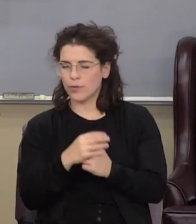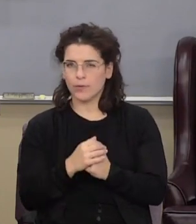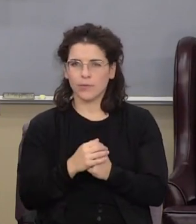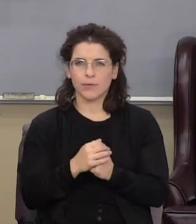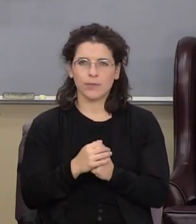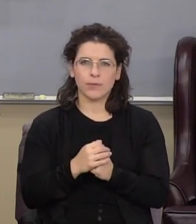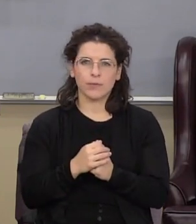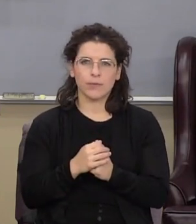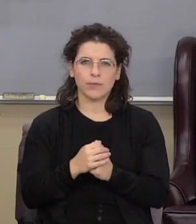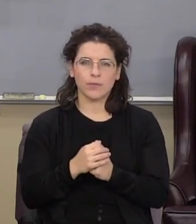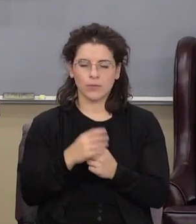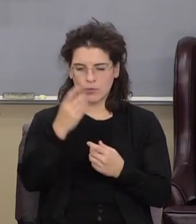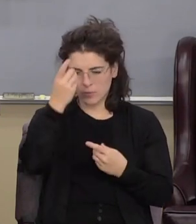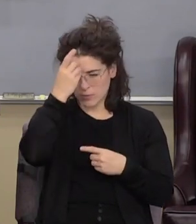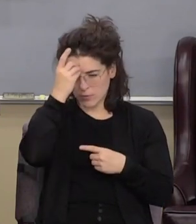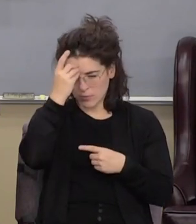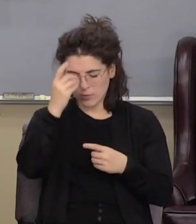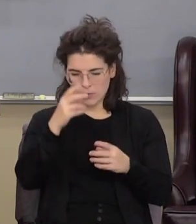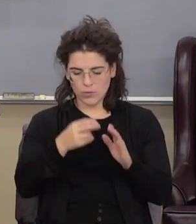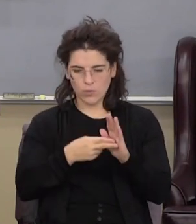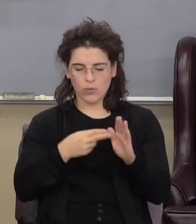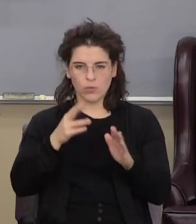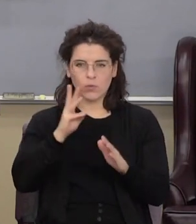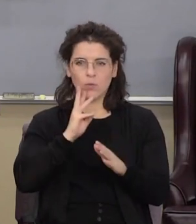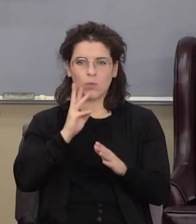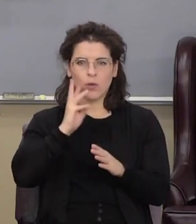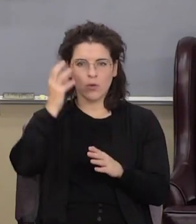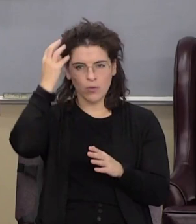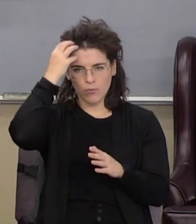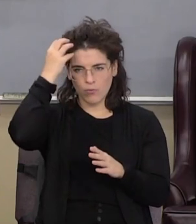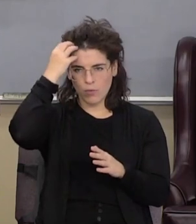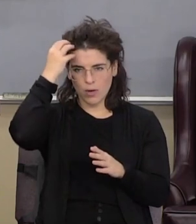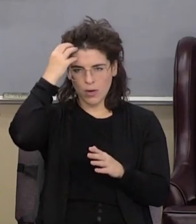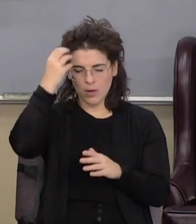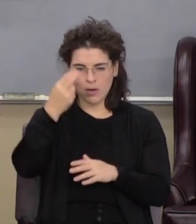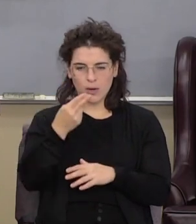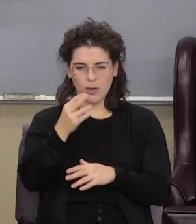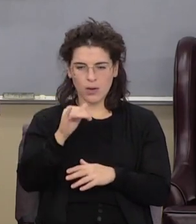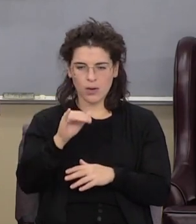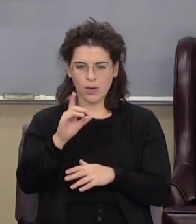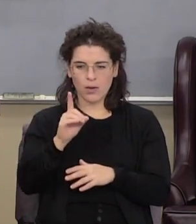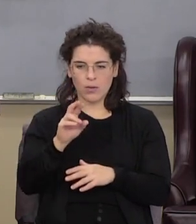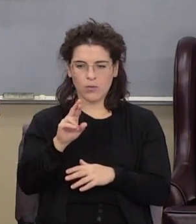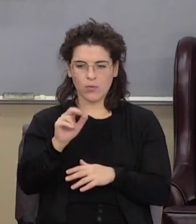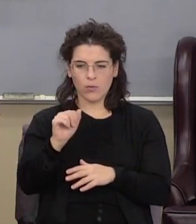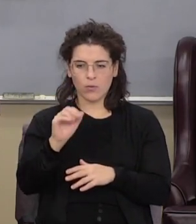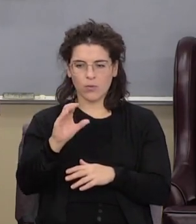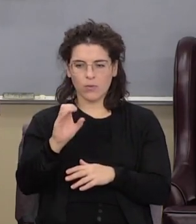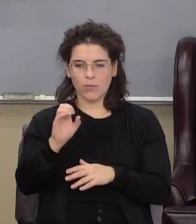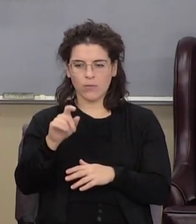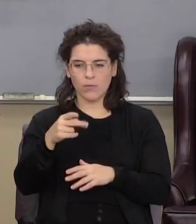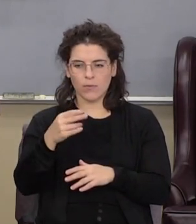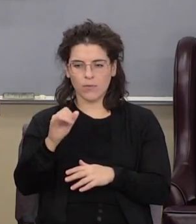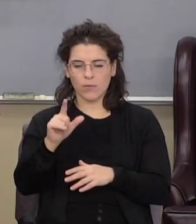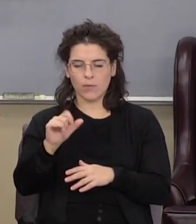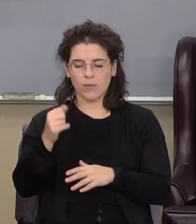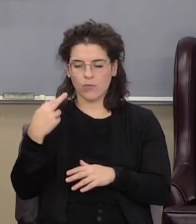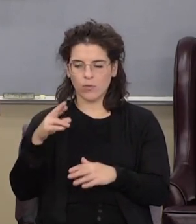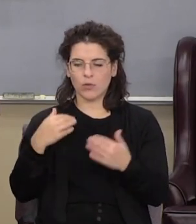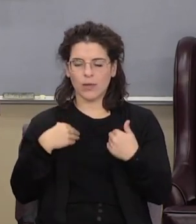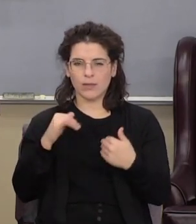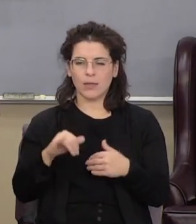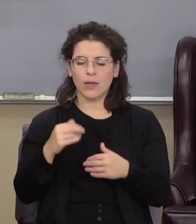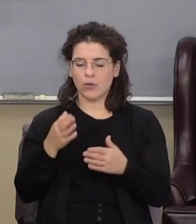you know there's a disease called water on the brain hydrocephaly religion's got that you ask the average denominational preacher